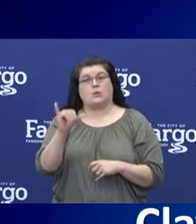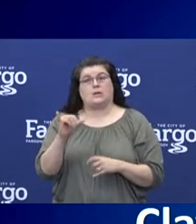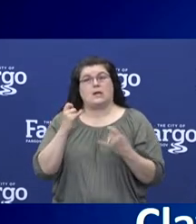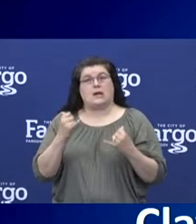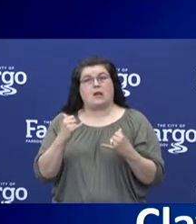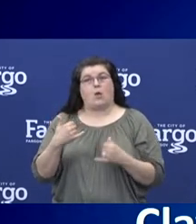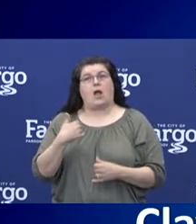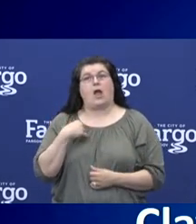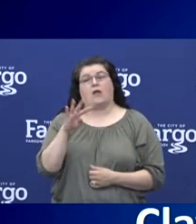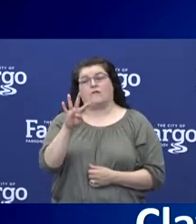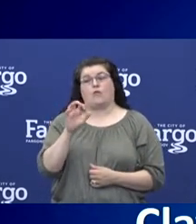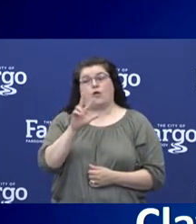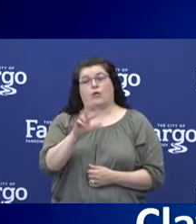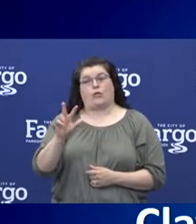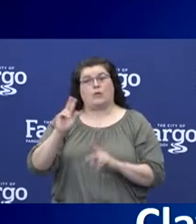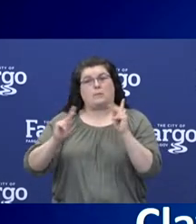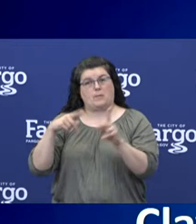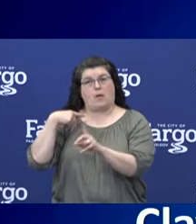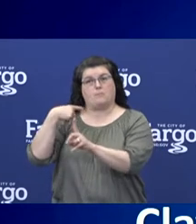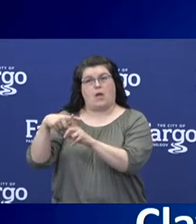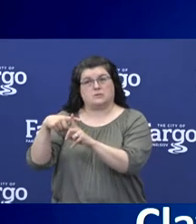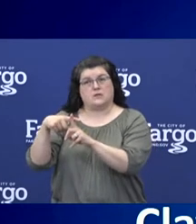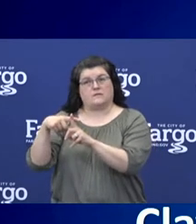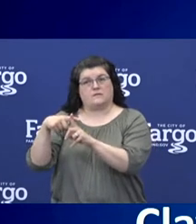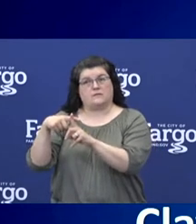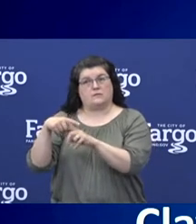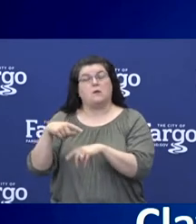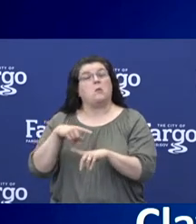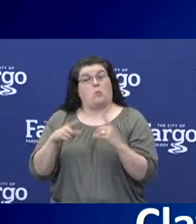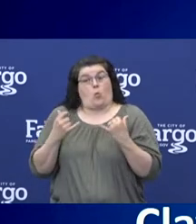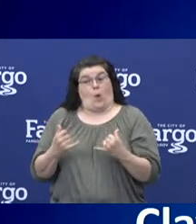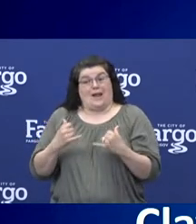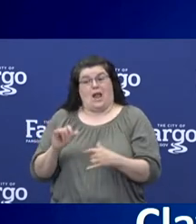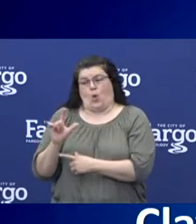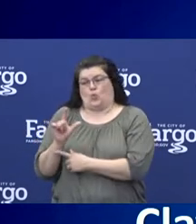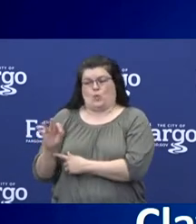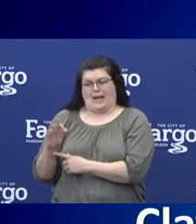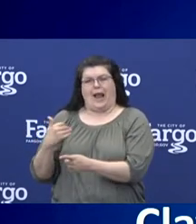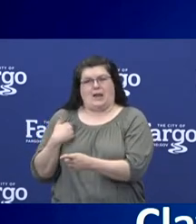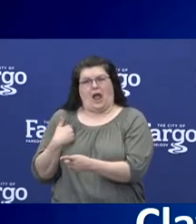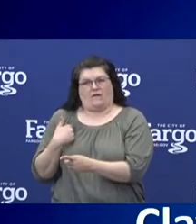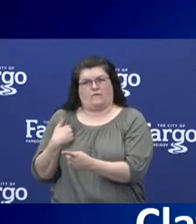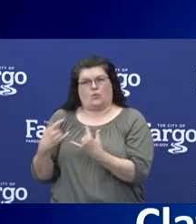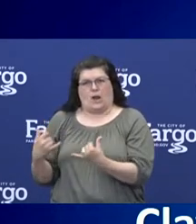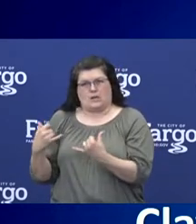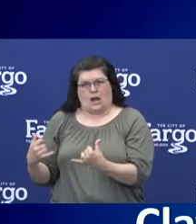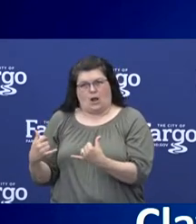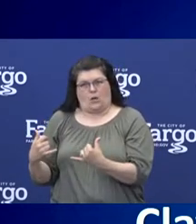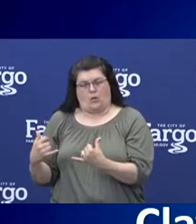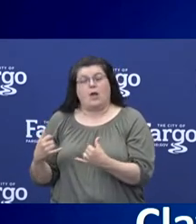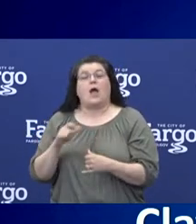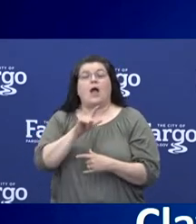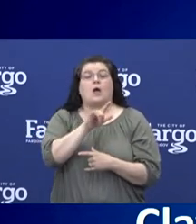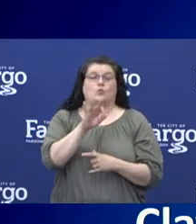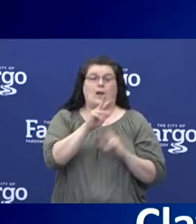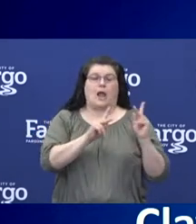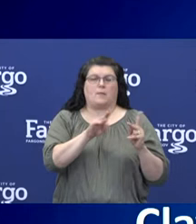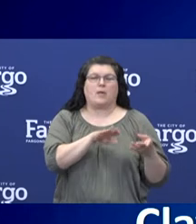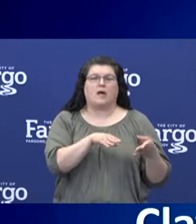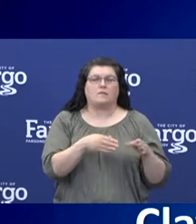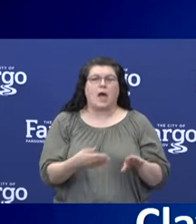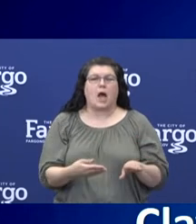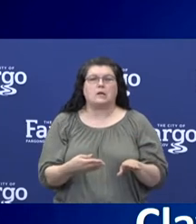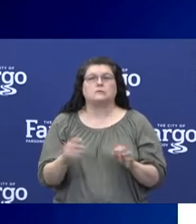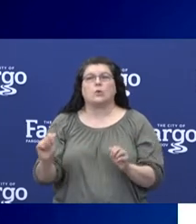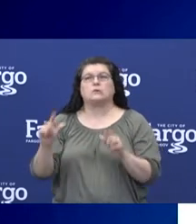had 433 cases, only 29 of which are currently active, and they've had 29 deaths. And if I could have the next